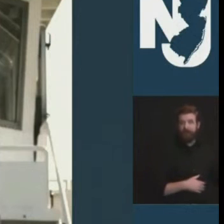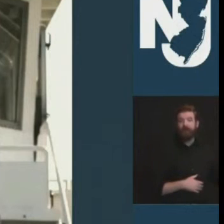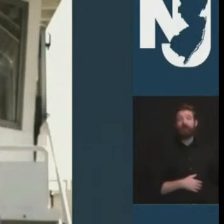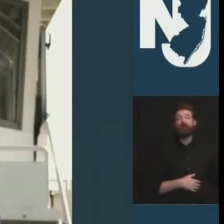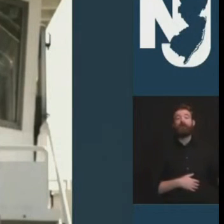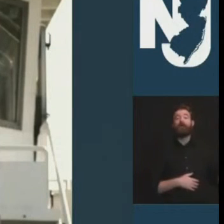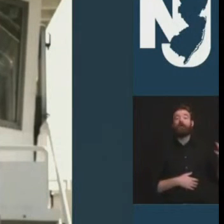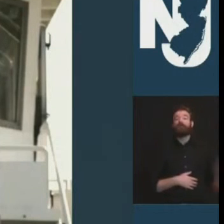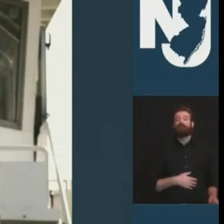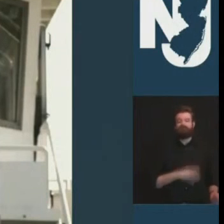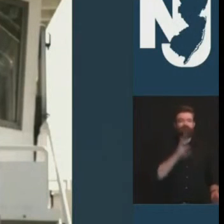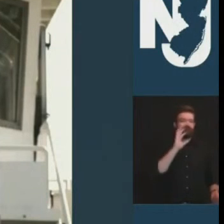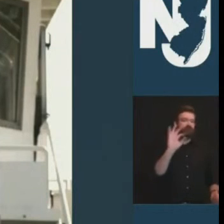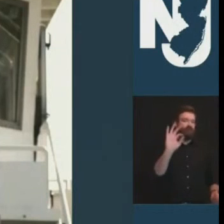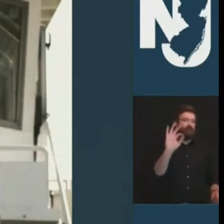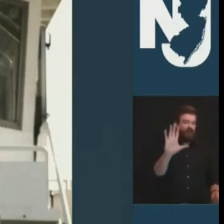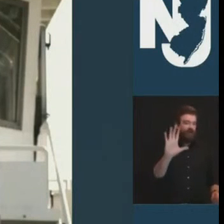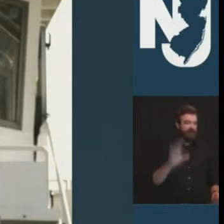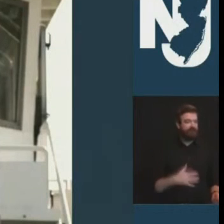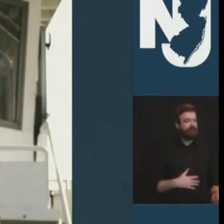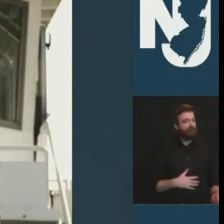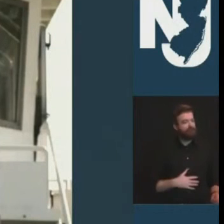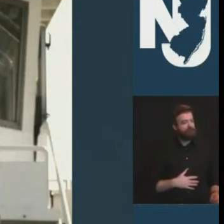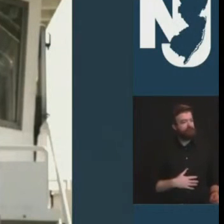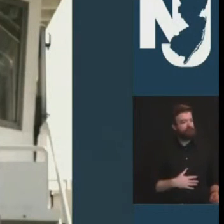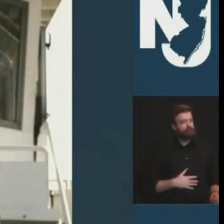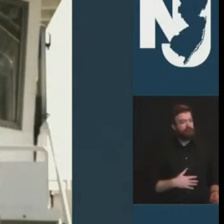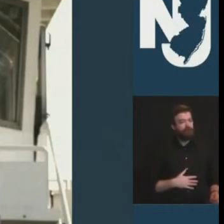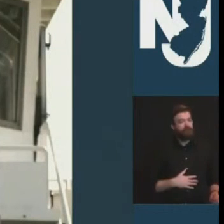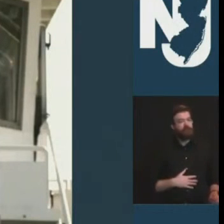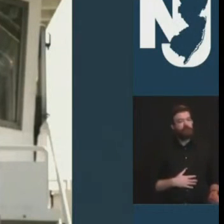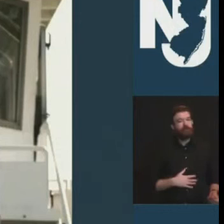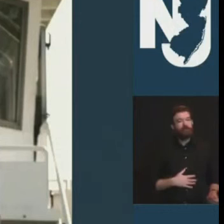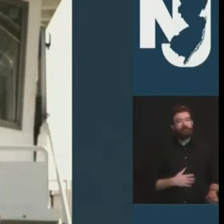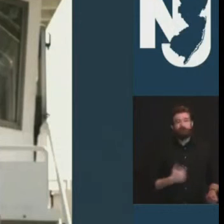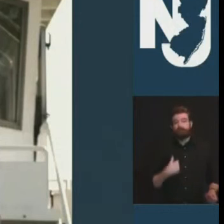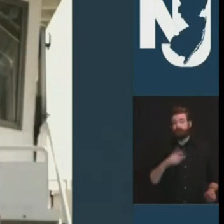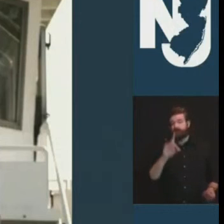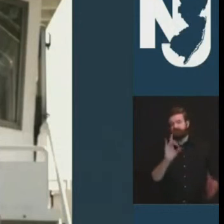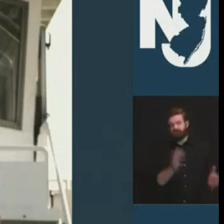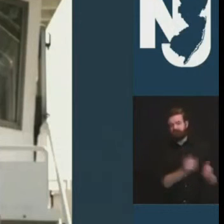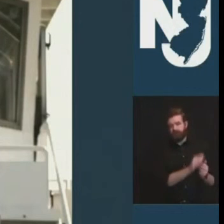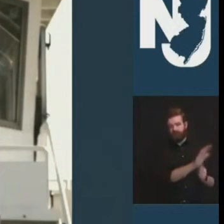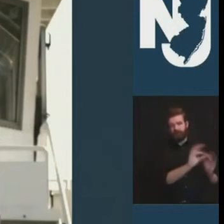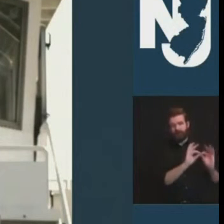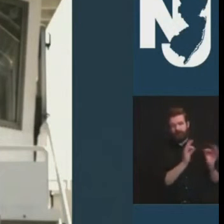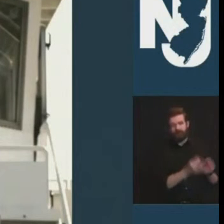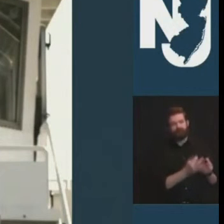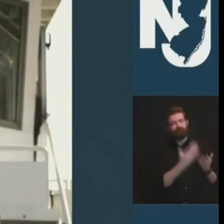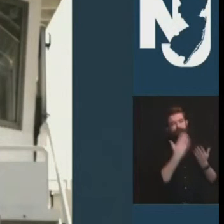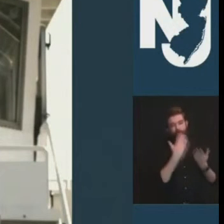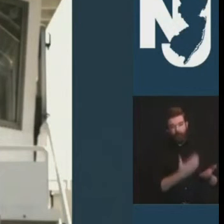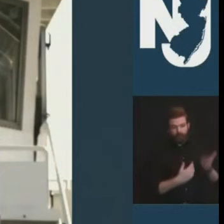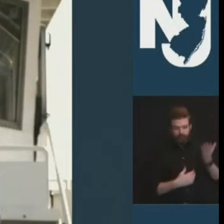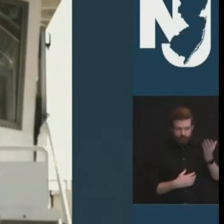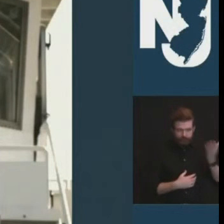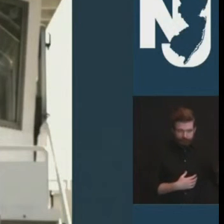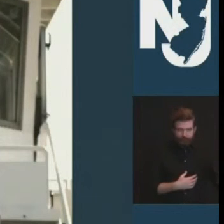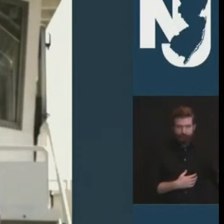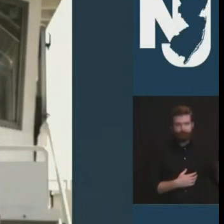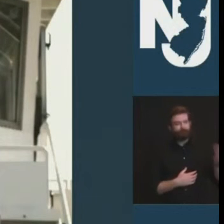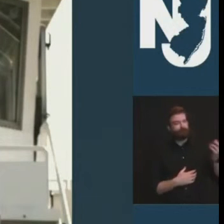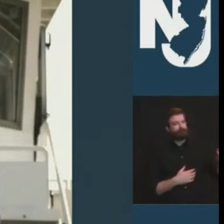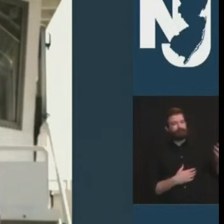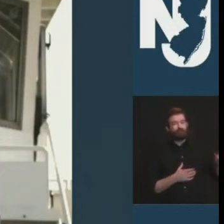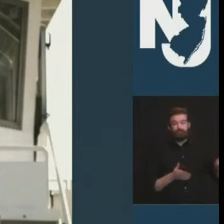arthur jr i reached out to his stepson may he rest in peace and i want to also thank him explicitly to his service to our